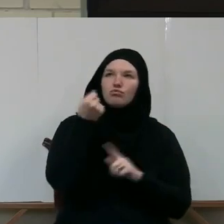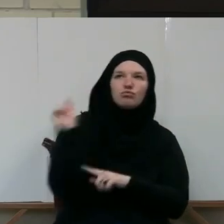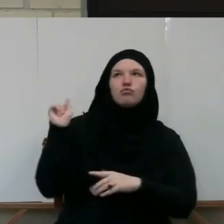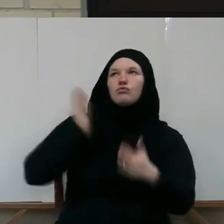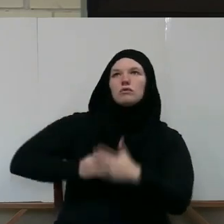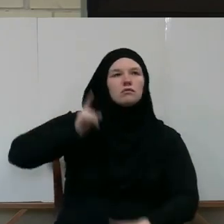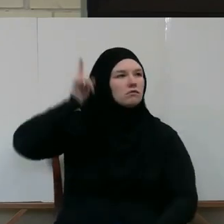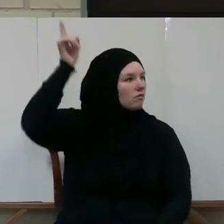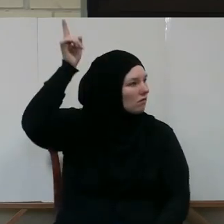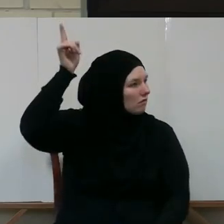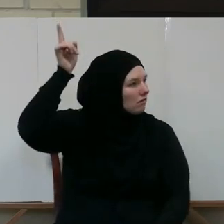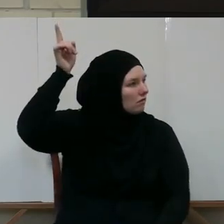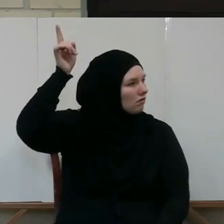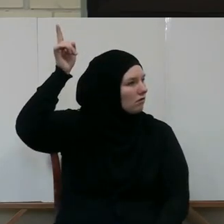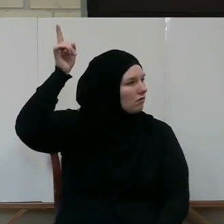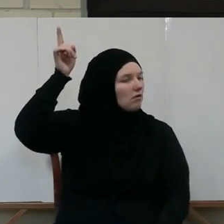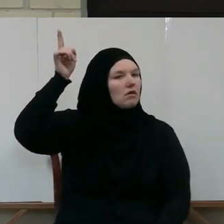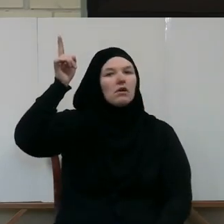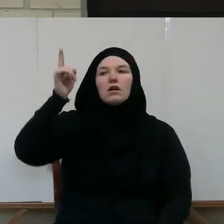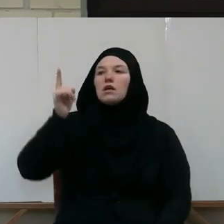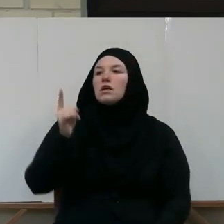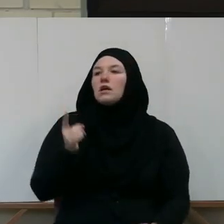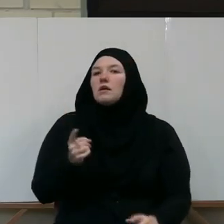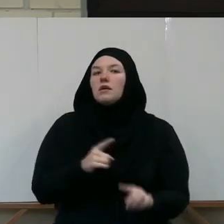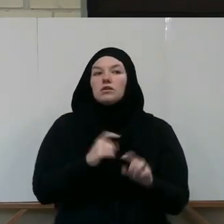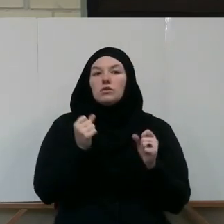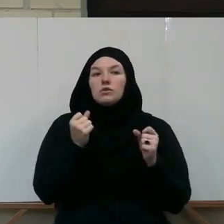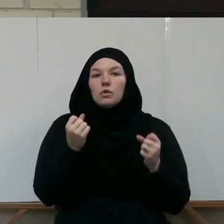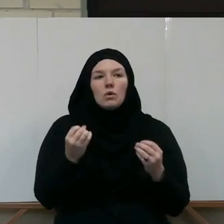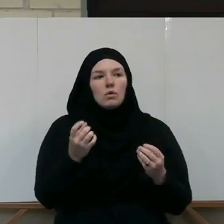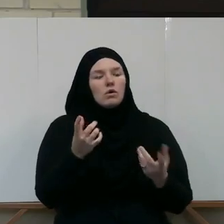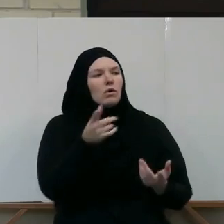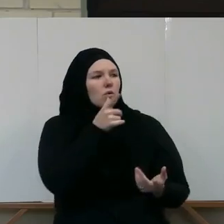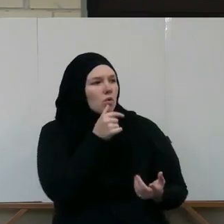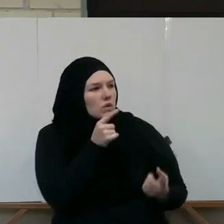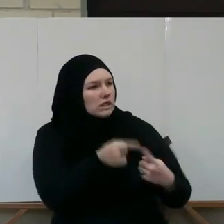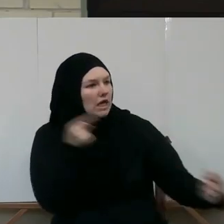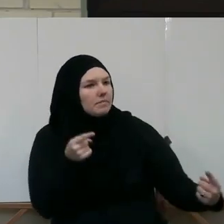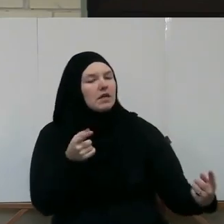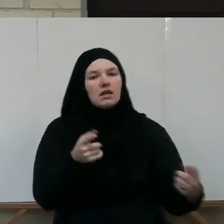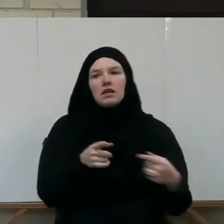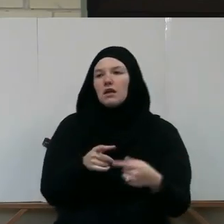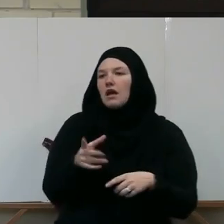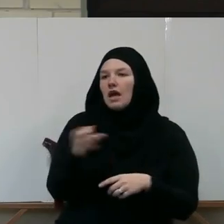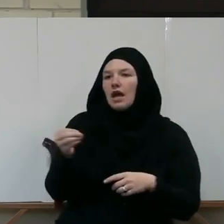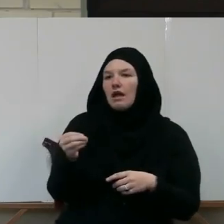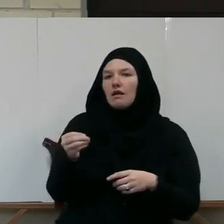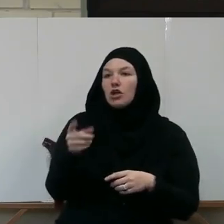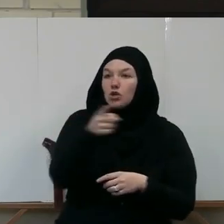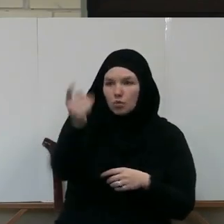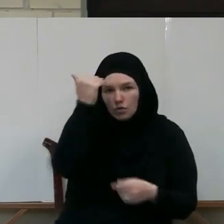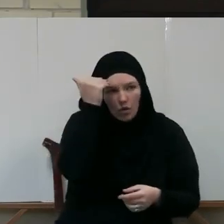for anyone to know who is the enemy of Allah and then take them for friends.